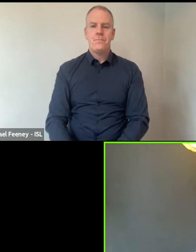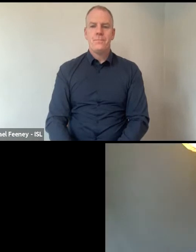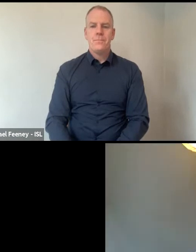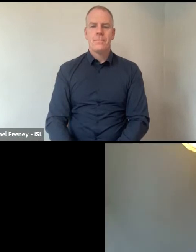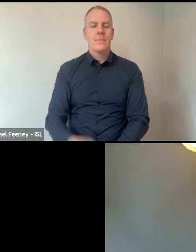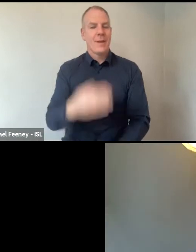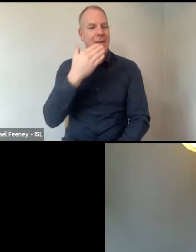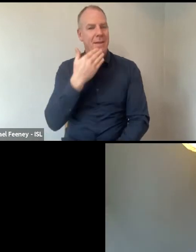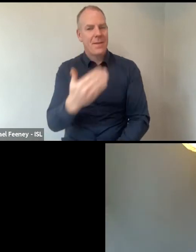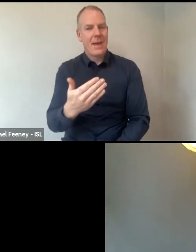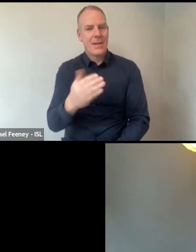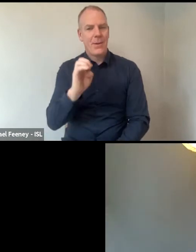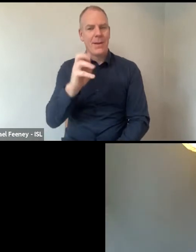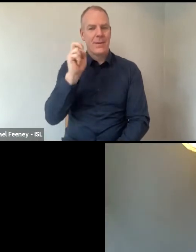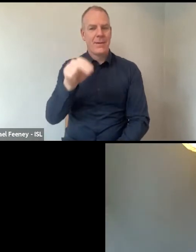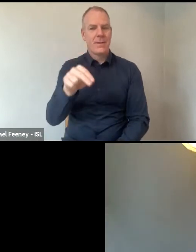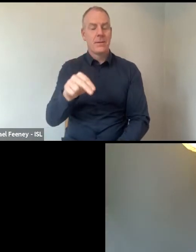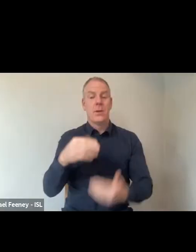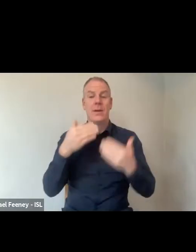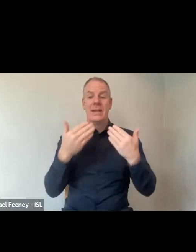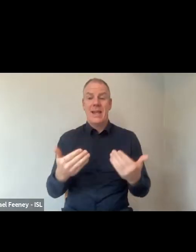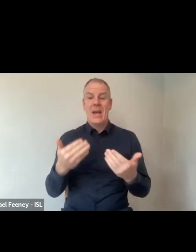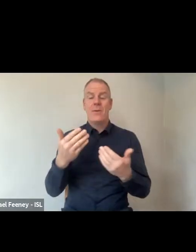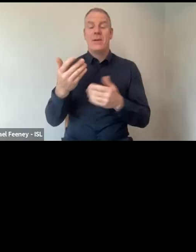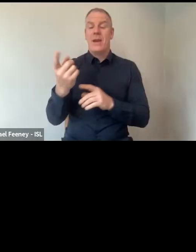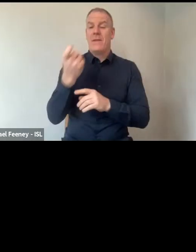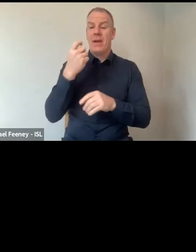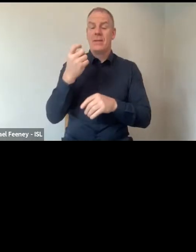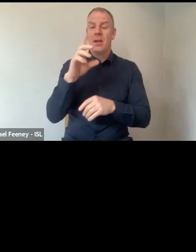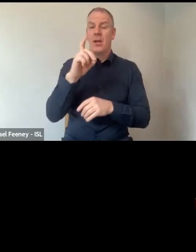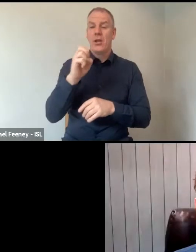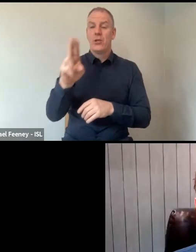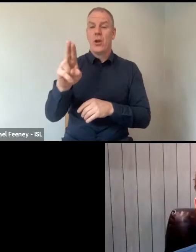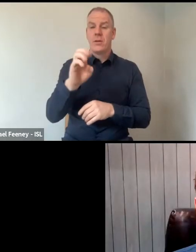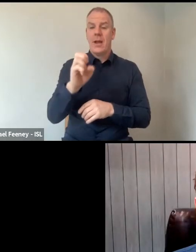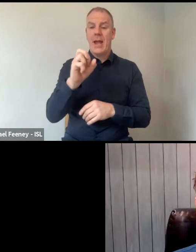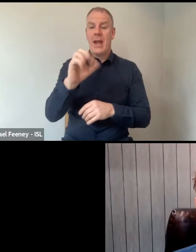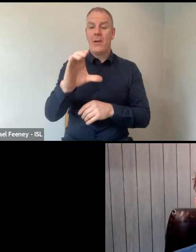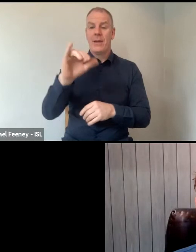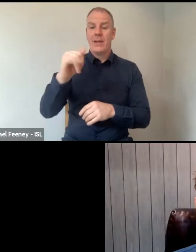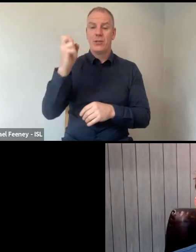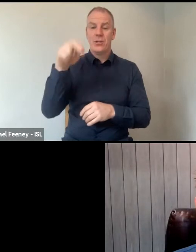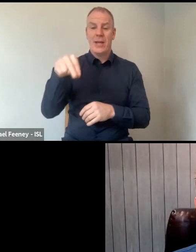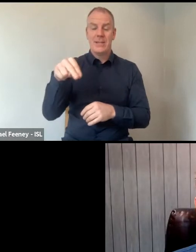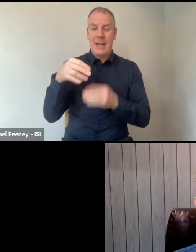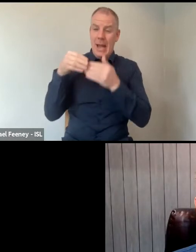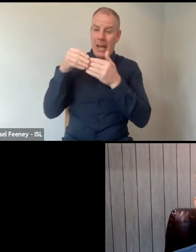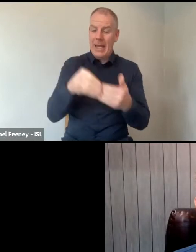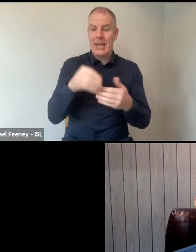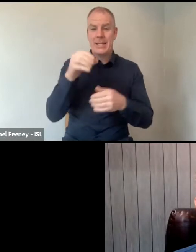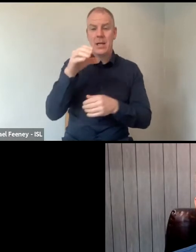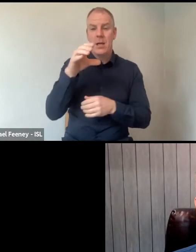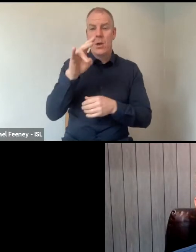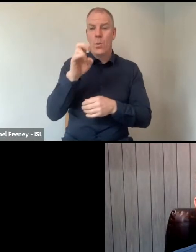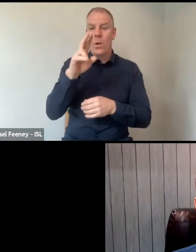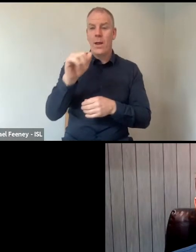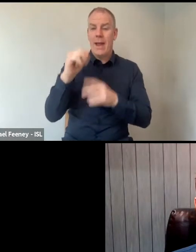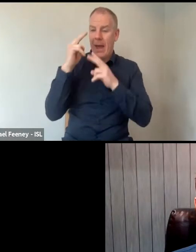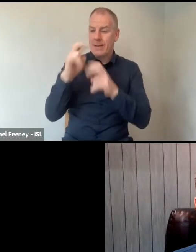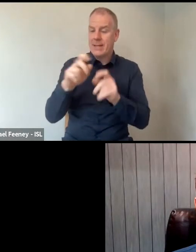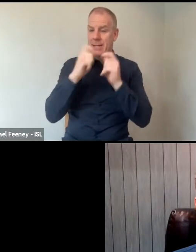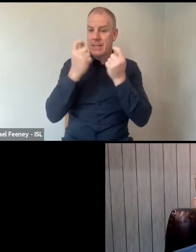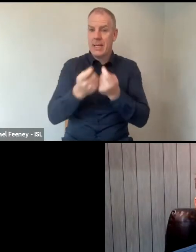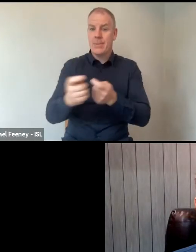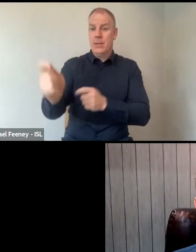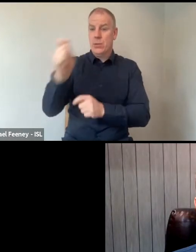Thank you so much, Ethan. Now I'll invite Dr. Eric Jensen, the lead on the Qualia Analytics team, to take us through the